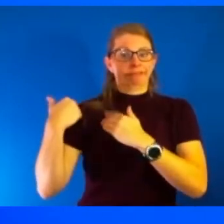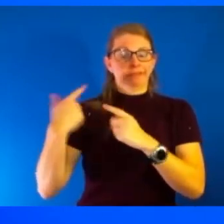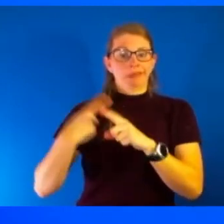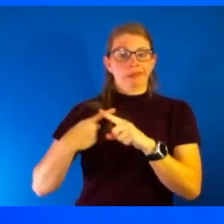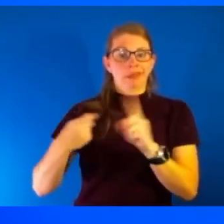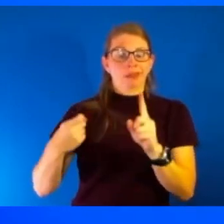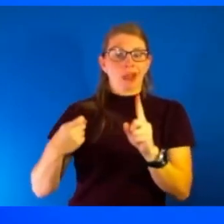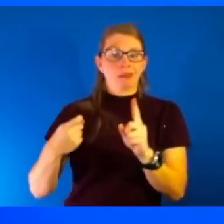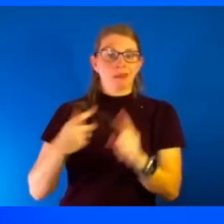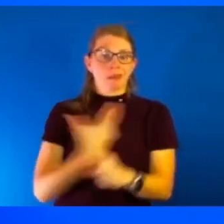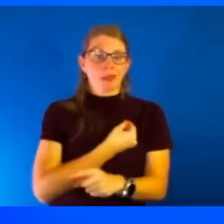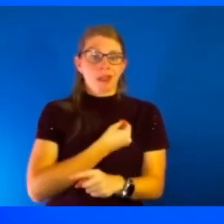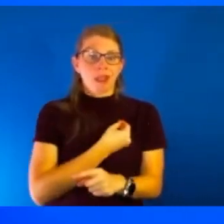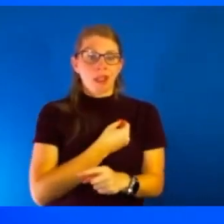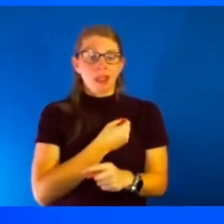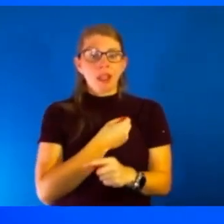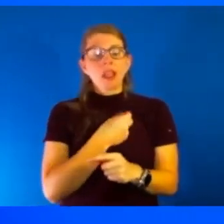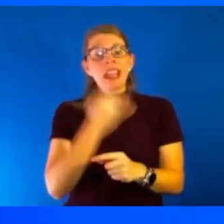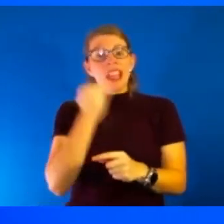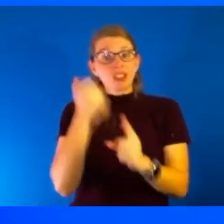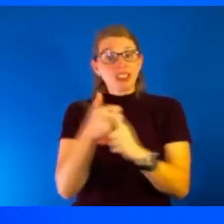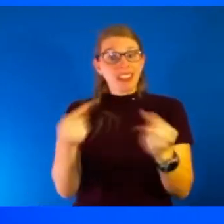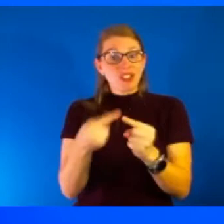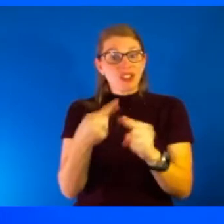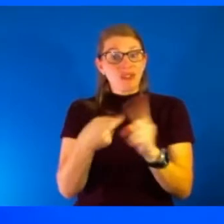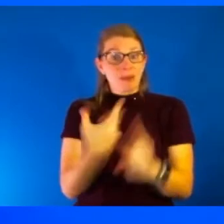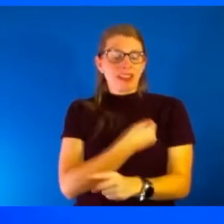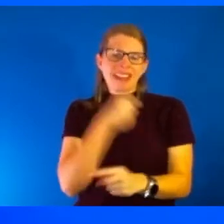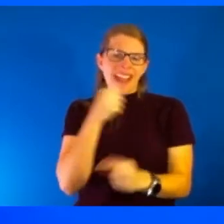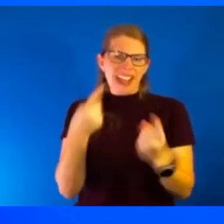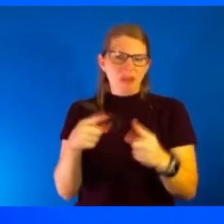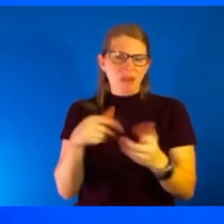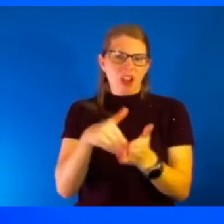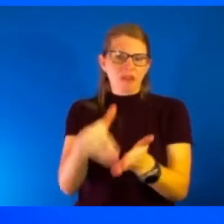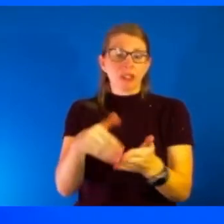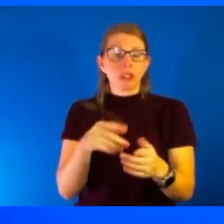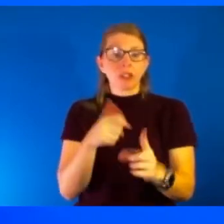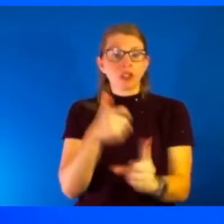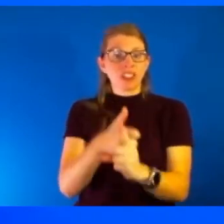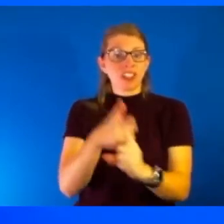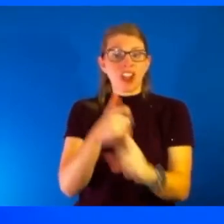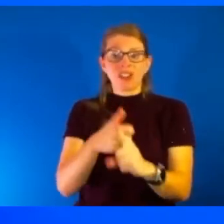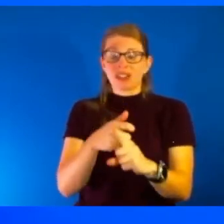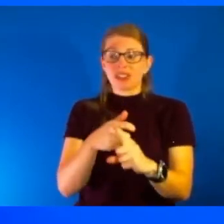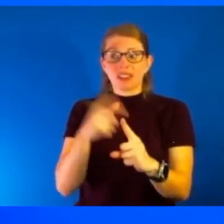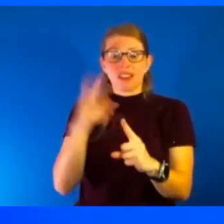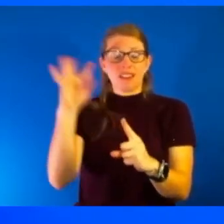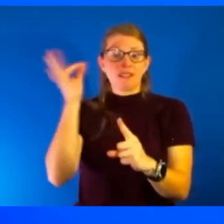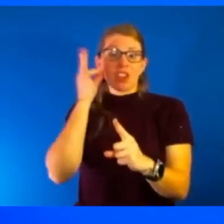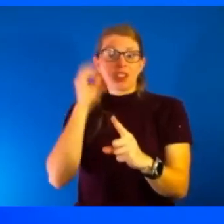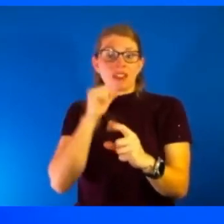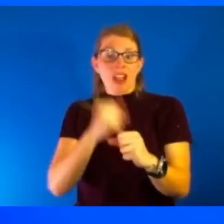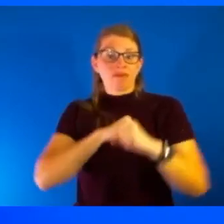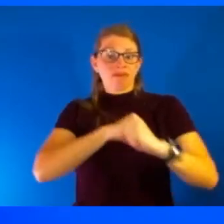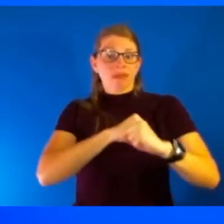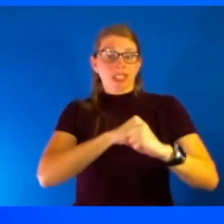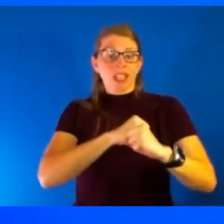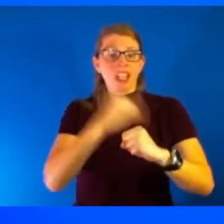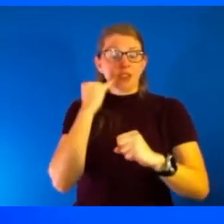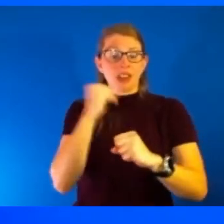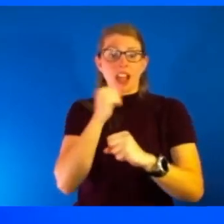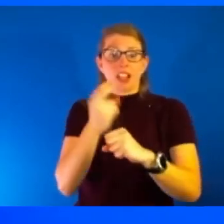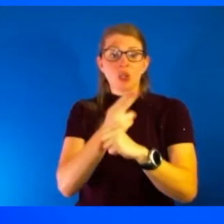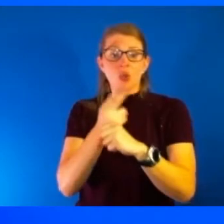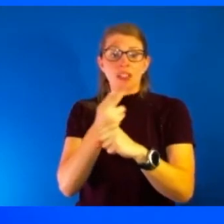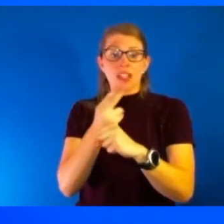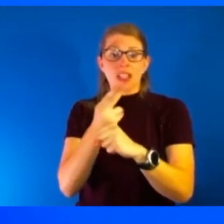which is not happening very often, but you know, should something happen, you will not be protected if you are using it outside of the guidelines recommended. So that's one